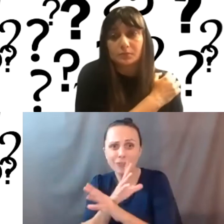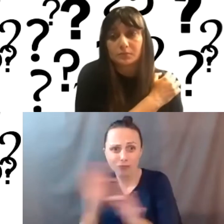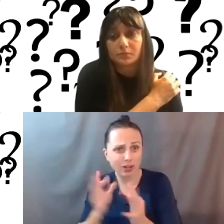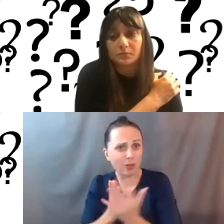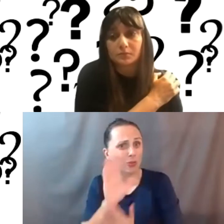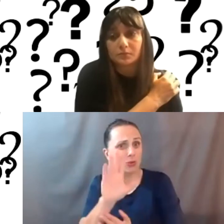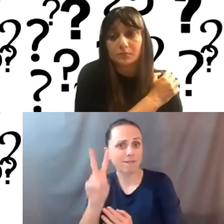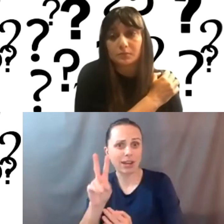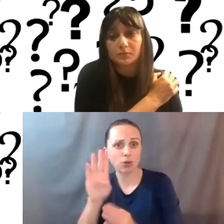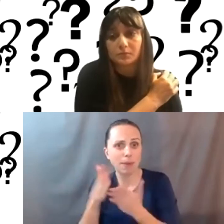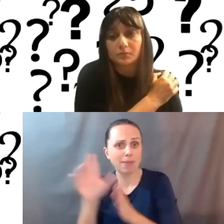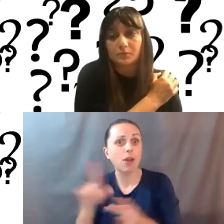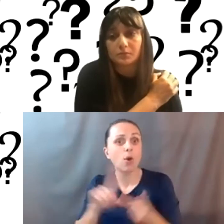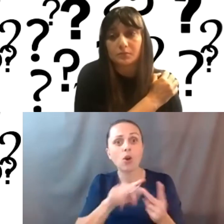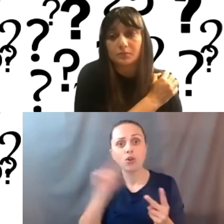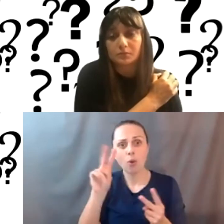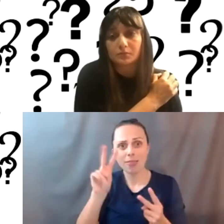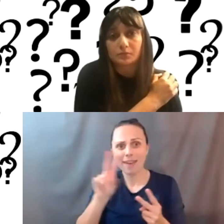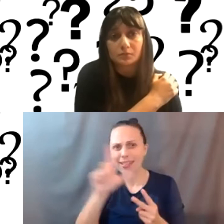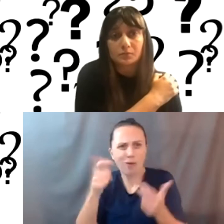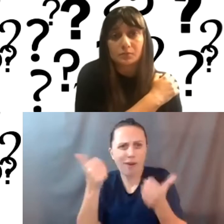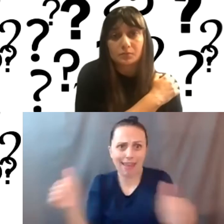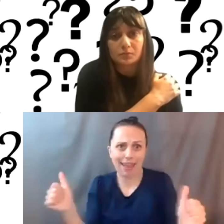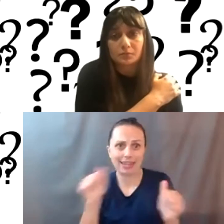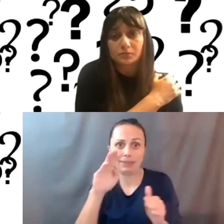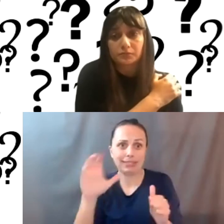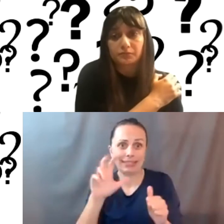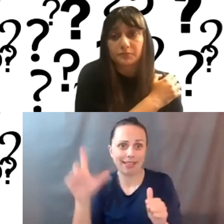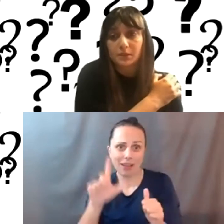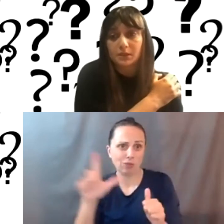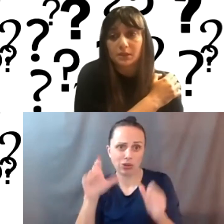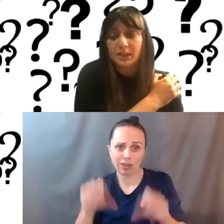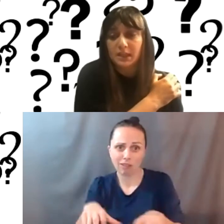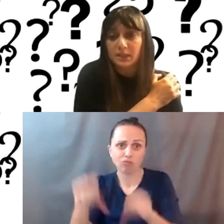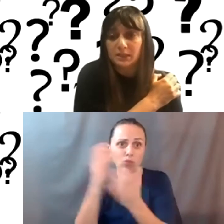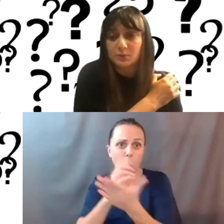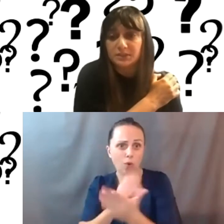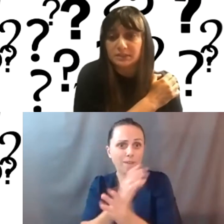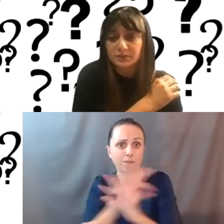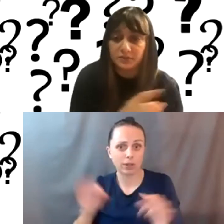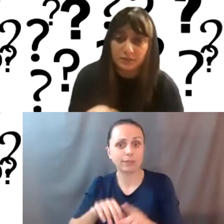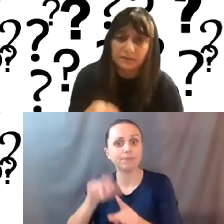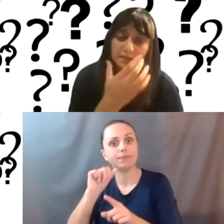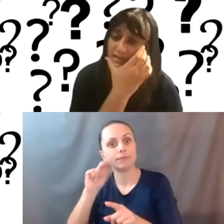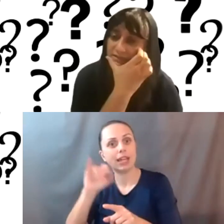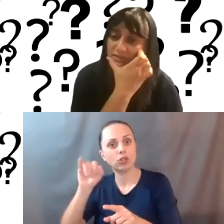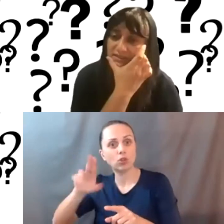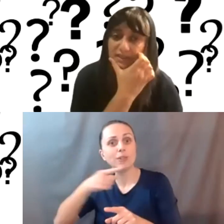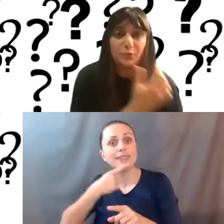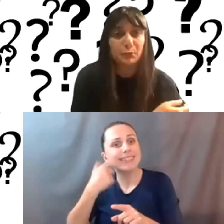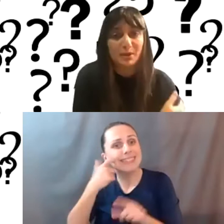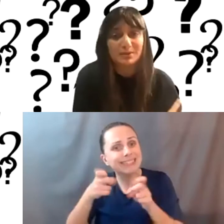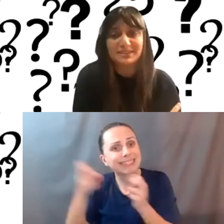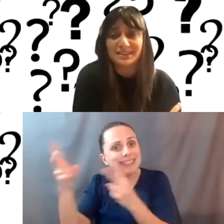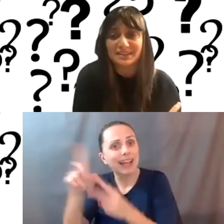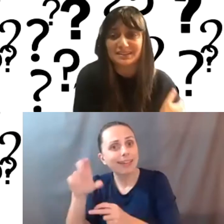Vancouver public library or in North Van library, or basically any BC library. Okay. Yeah. And I was, the link that I sent is just